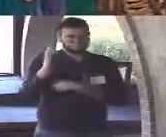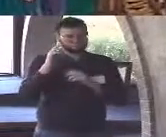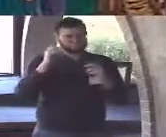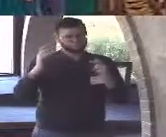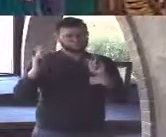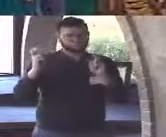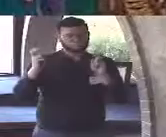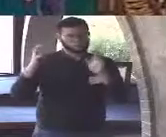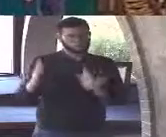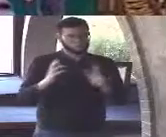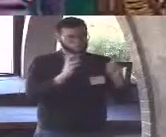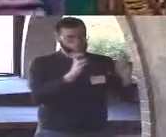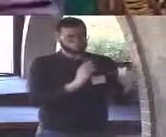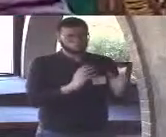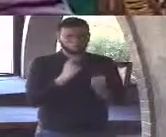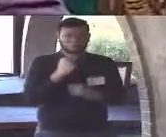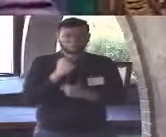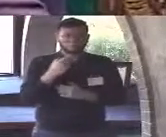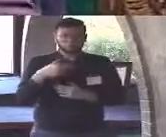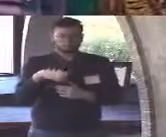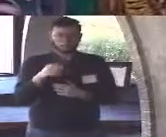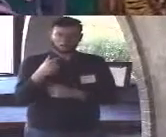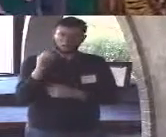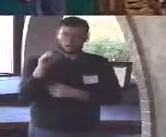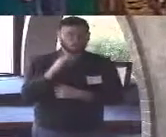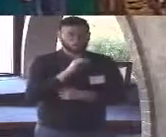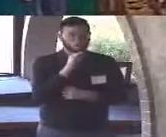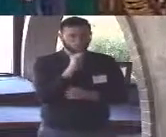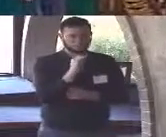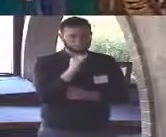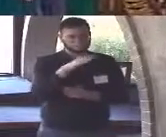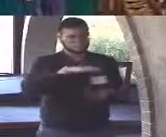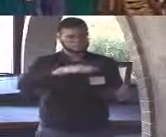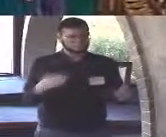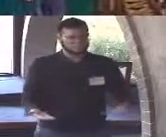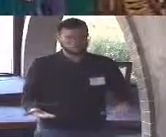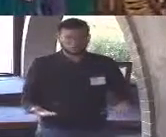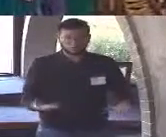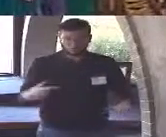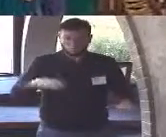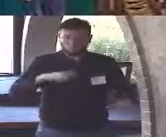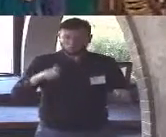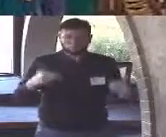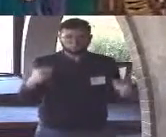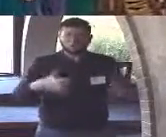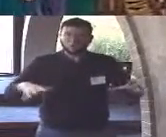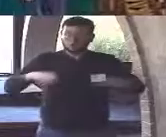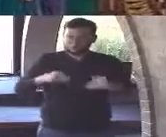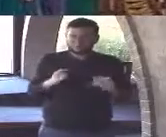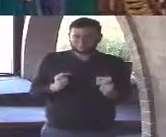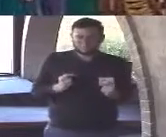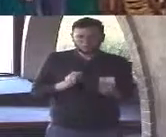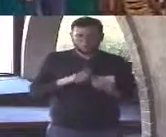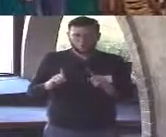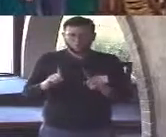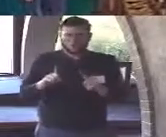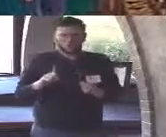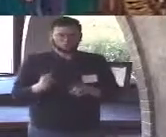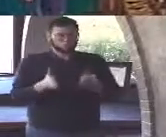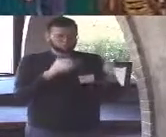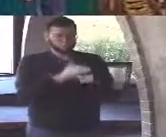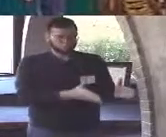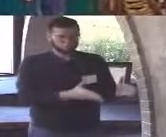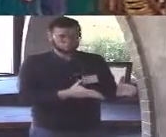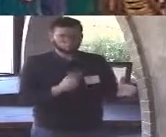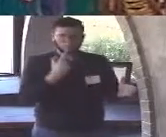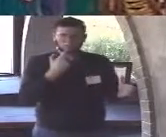idea packed within the words God is dead or should one like Kierkegaard take a leap